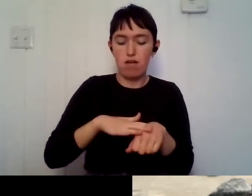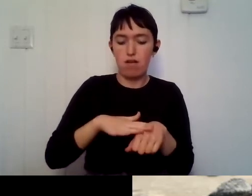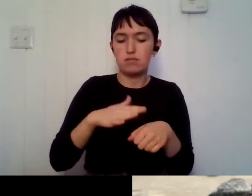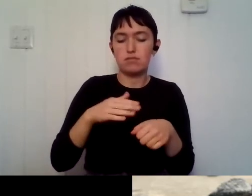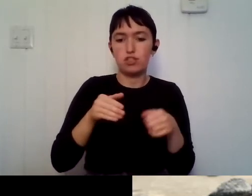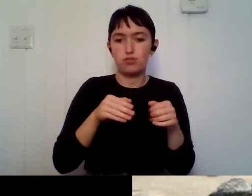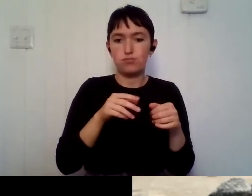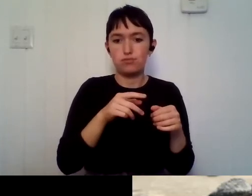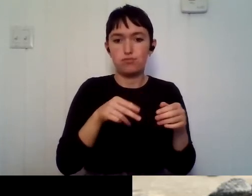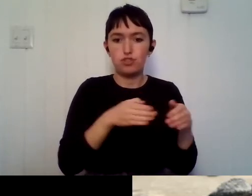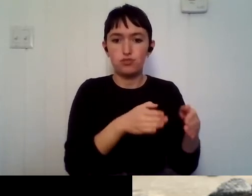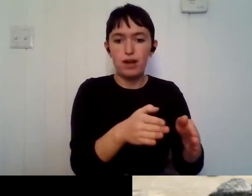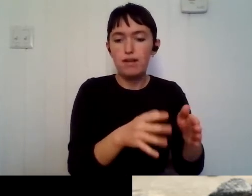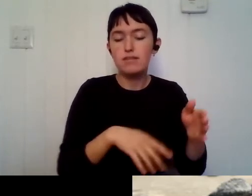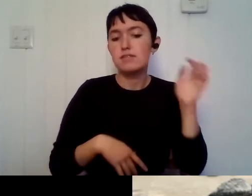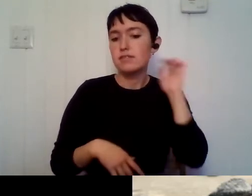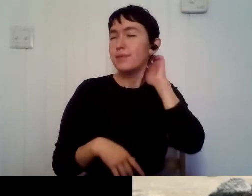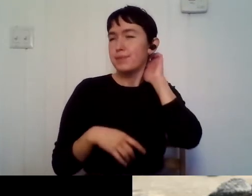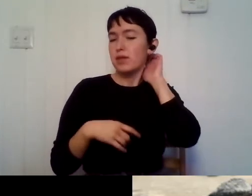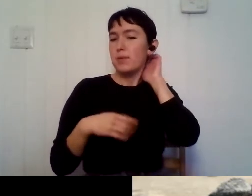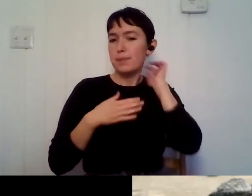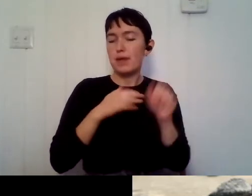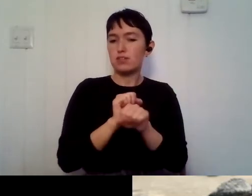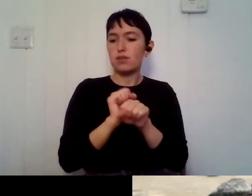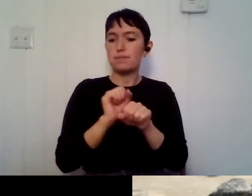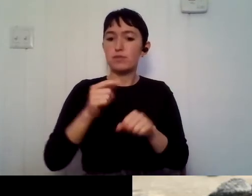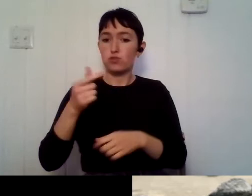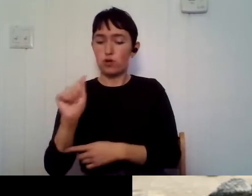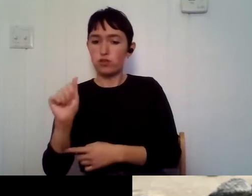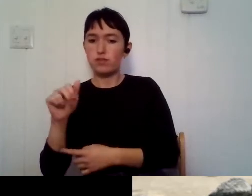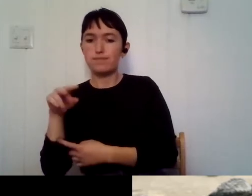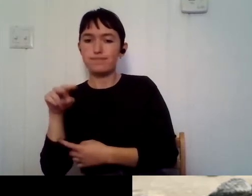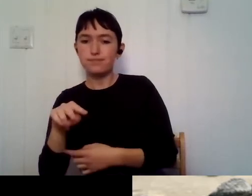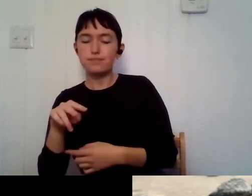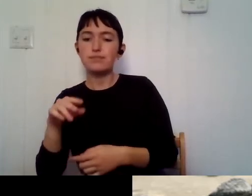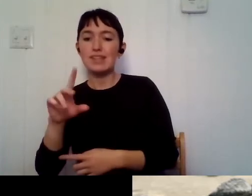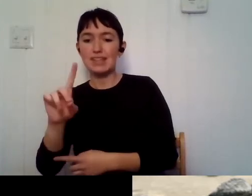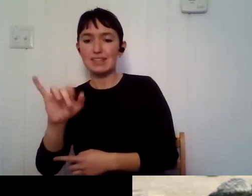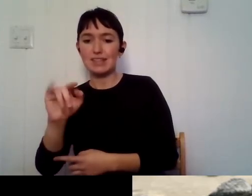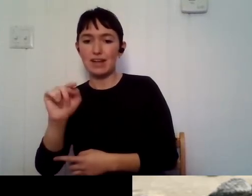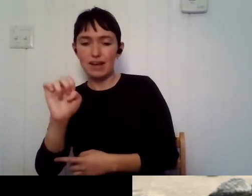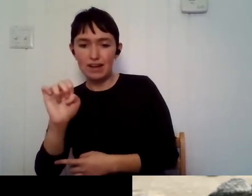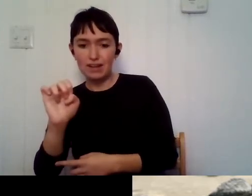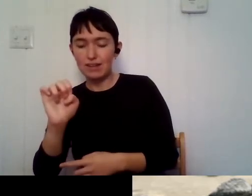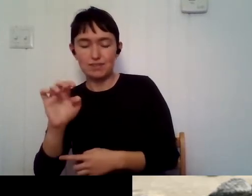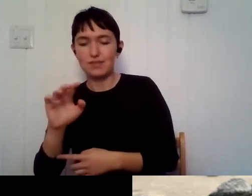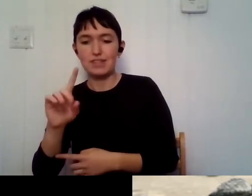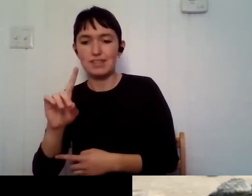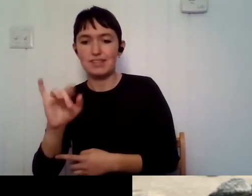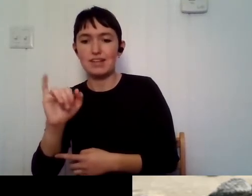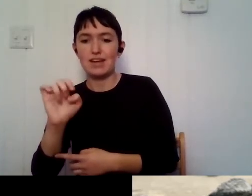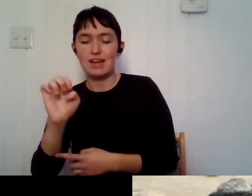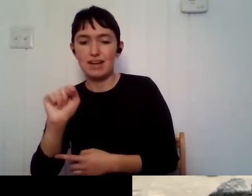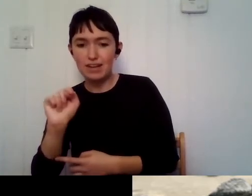was looking at their actual diet. So they, the offspring, the alpha pods, which are a soft body organisms like,